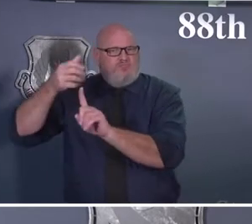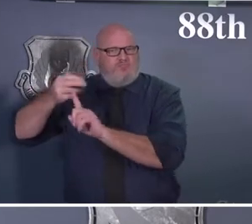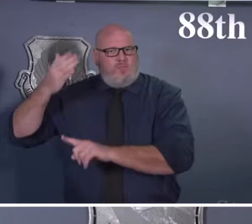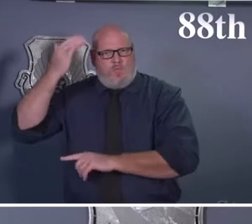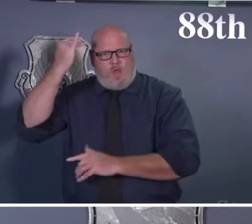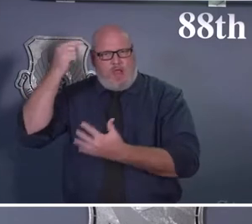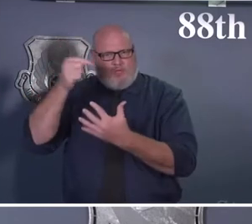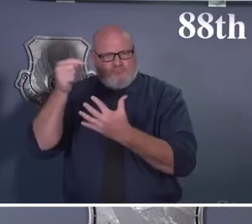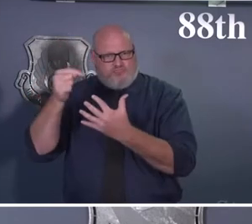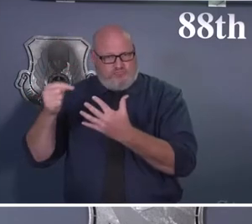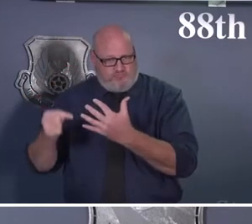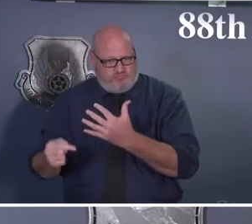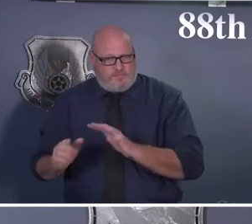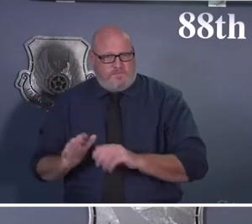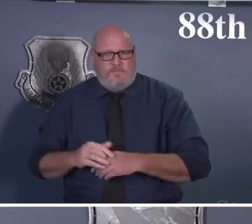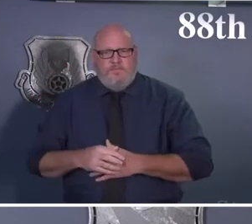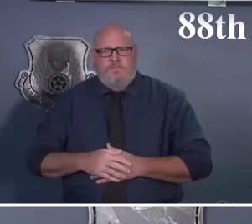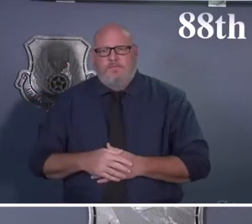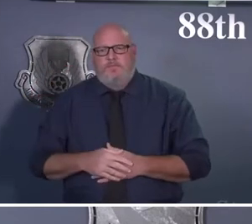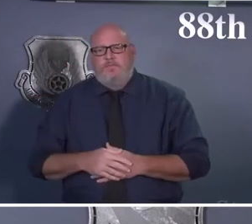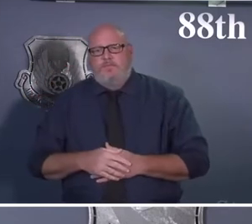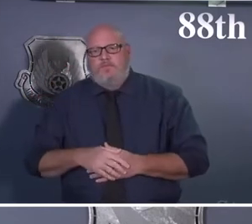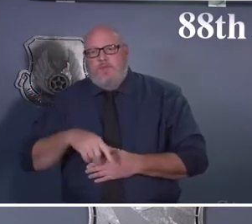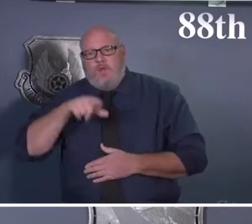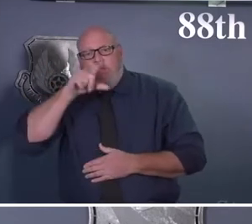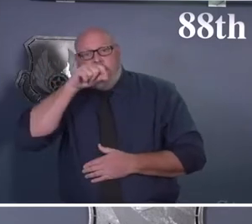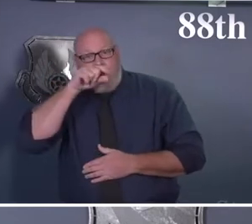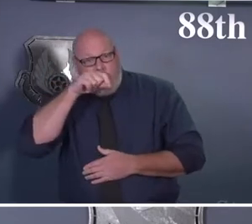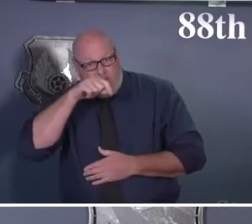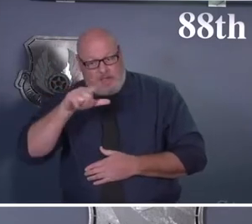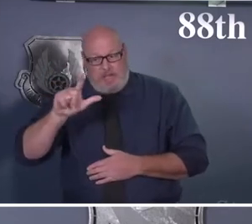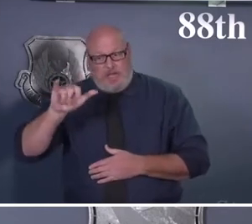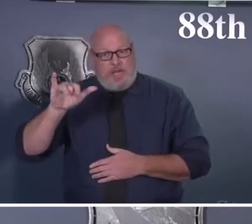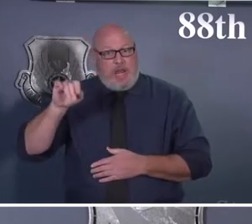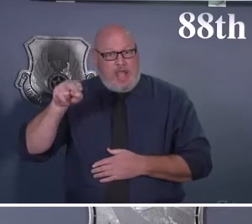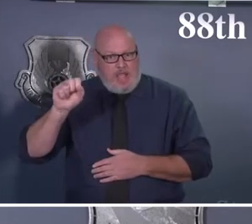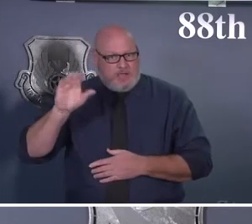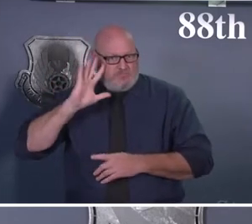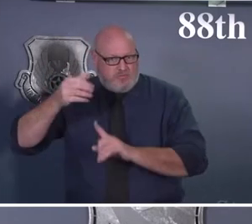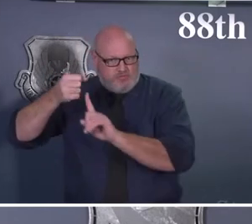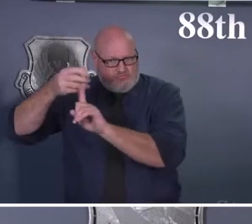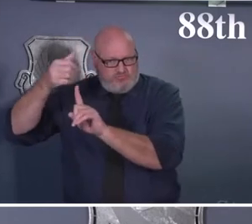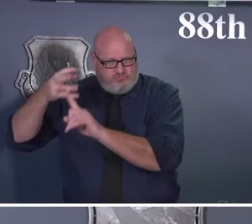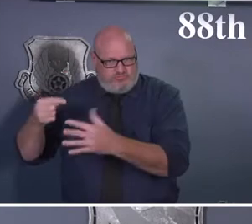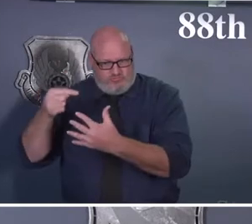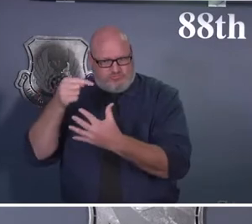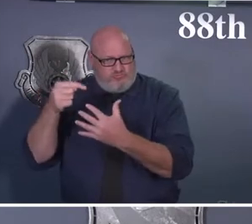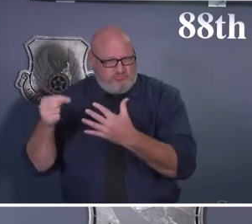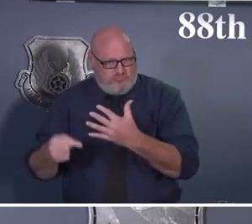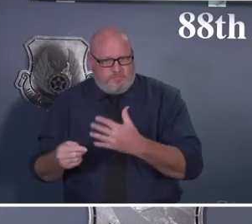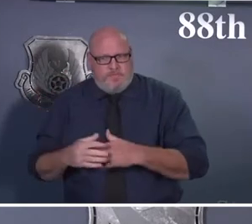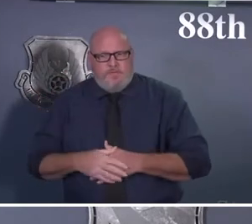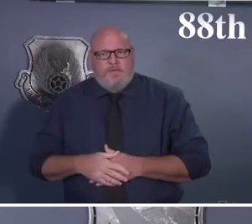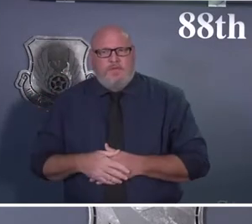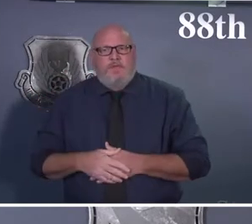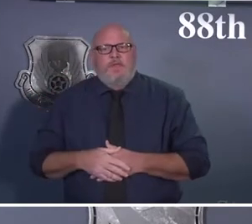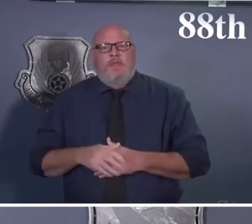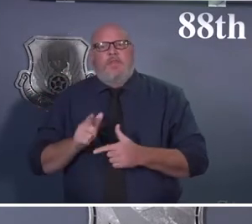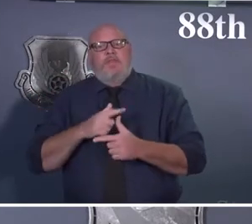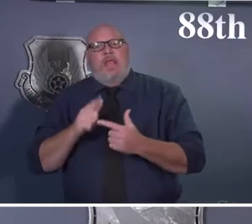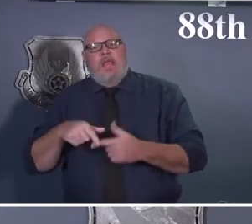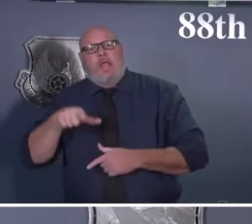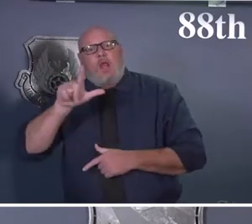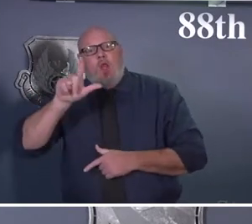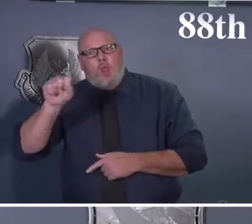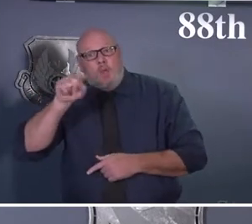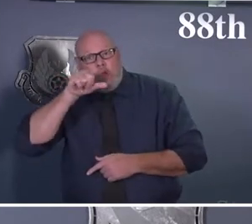Support Group Commander, to talk about impacts to different functions across the Mission Support Group portfolio. But first let me just scratch the surface and then